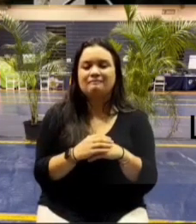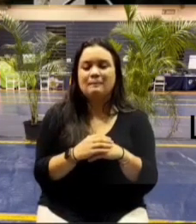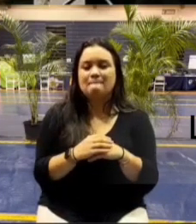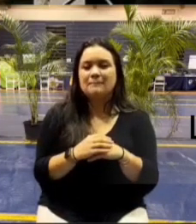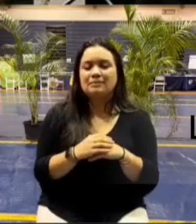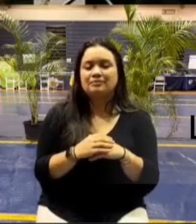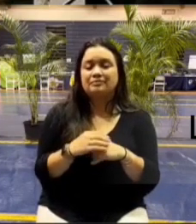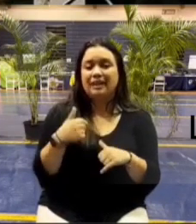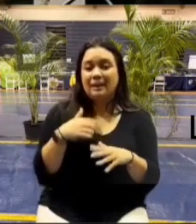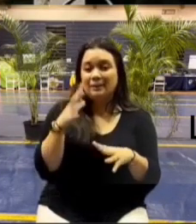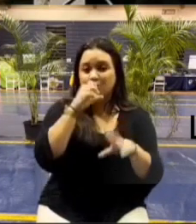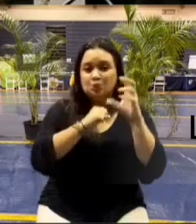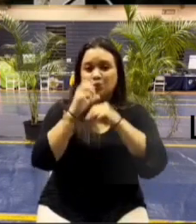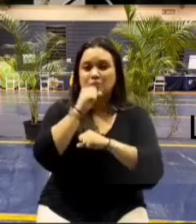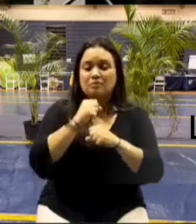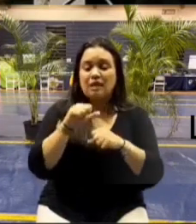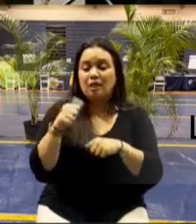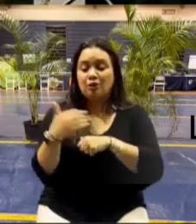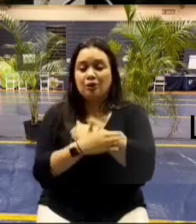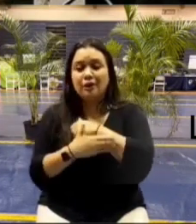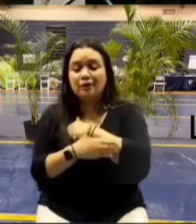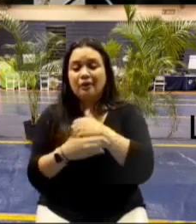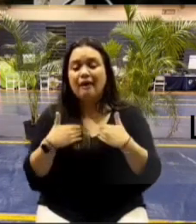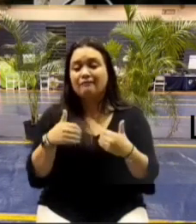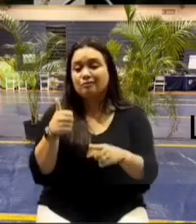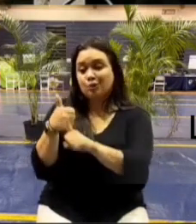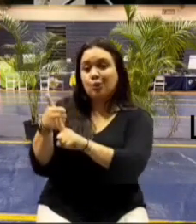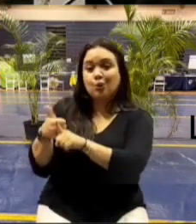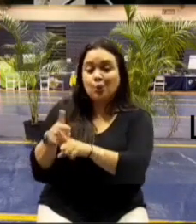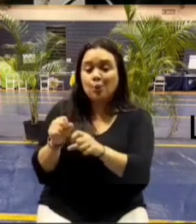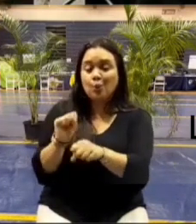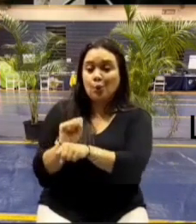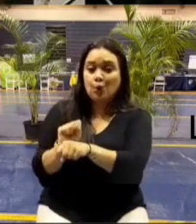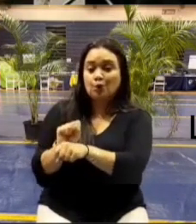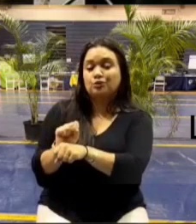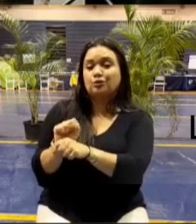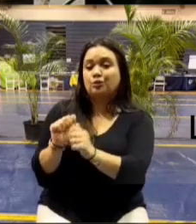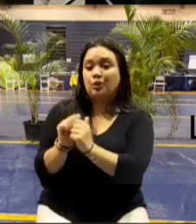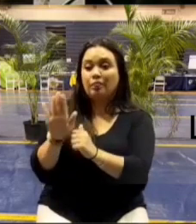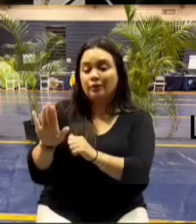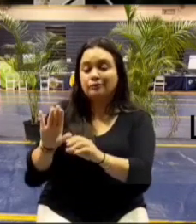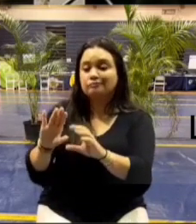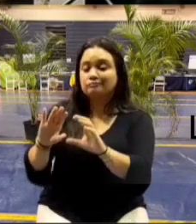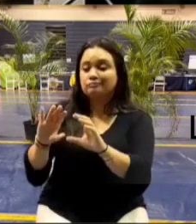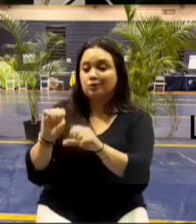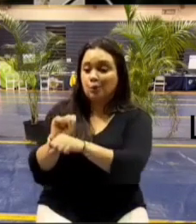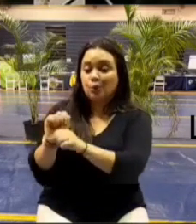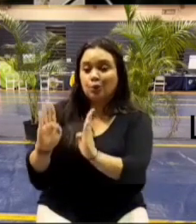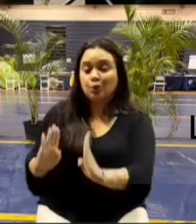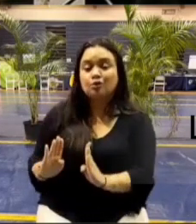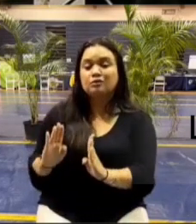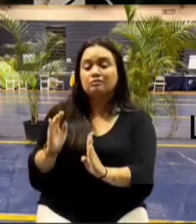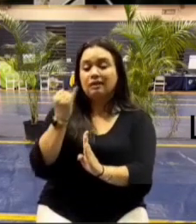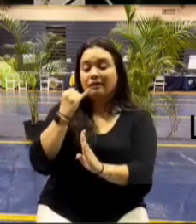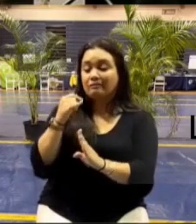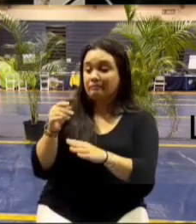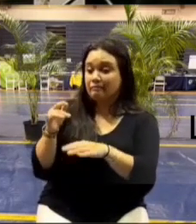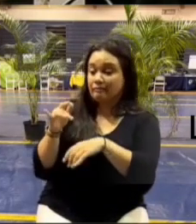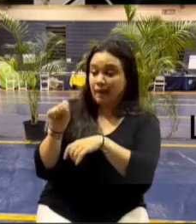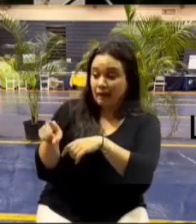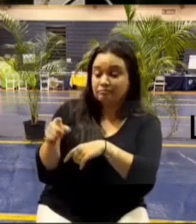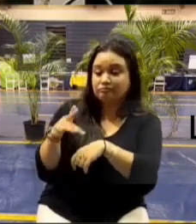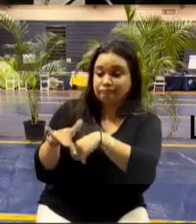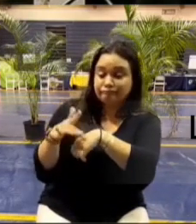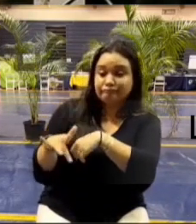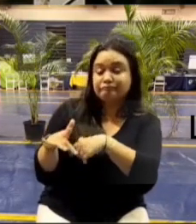i'm assuming the other counties have their own work that they do with their crews uh but if there are extra folks that are available certainly we can ask them